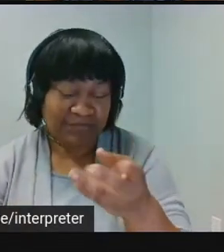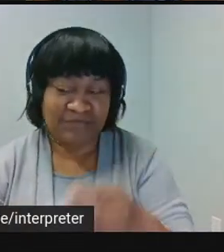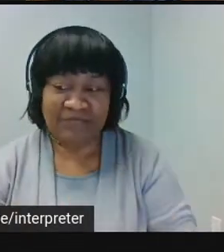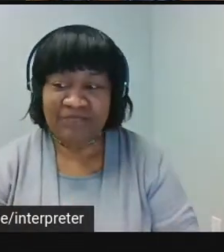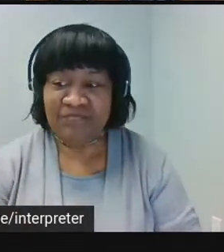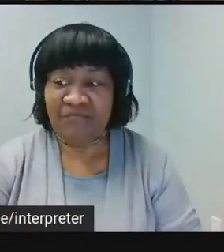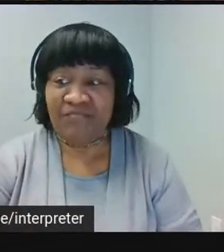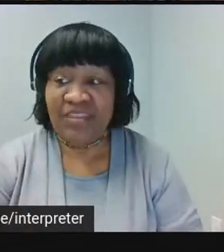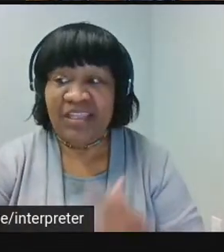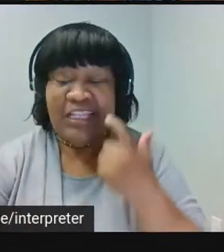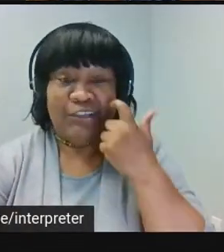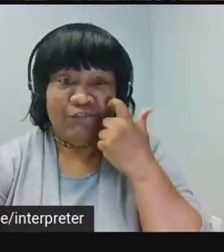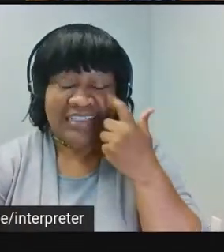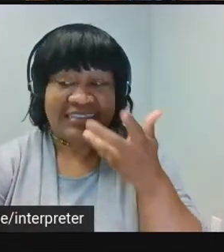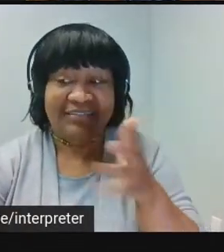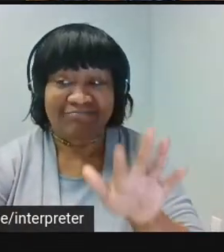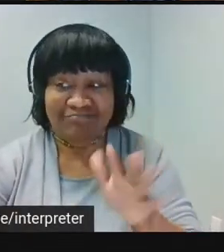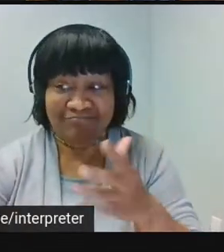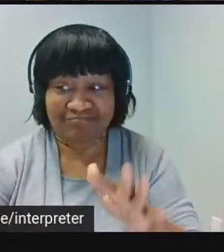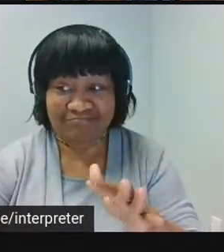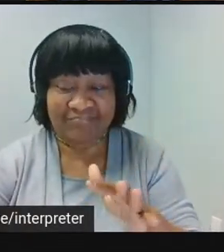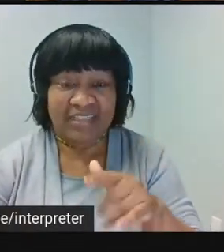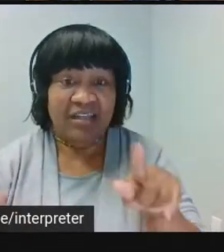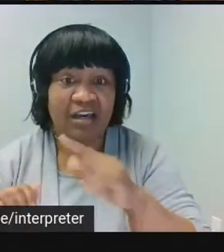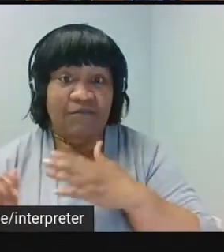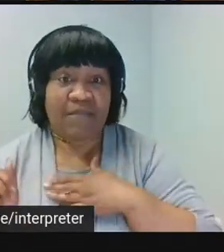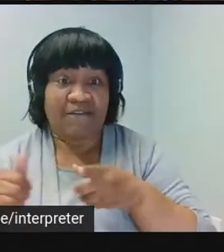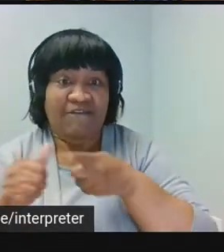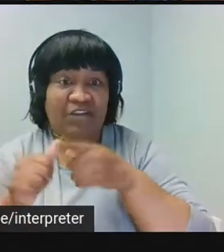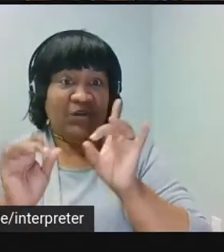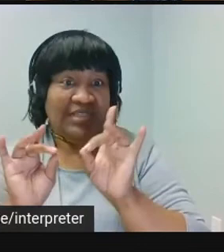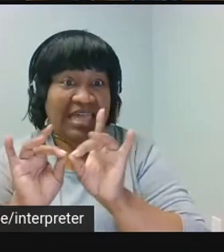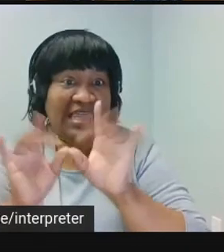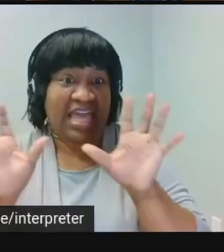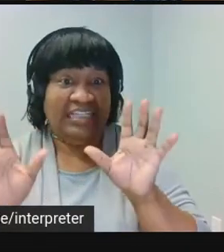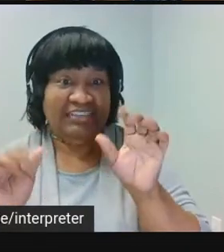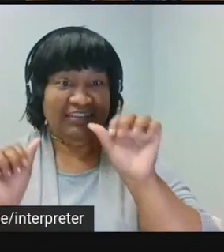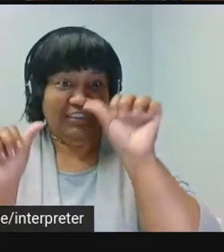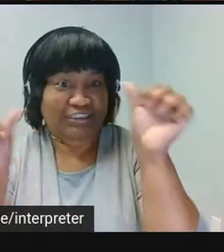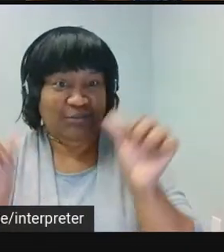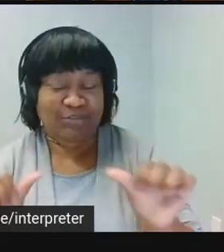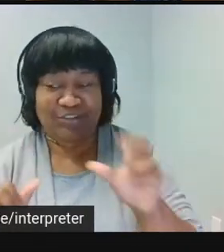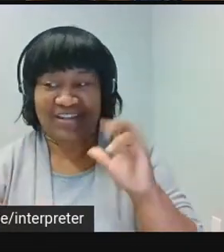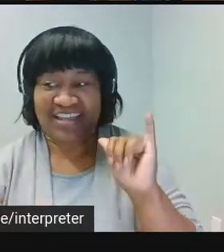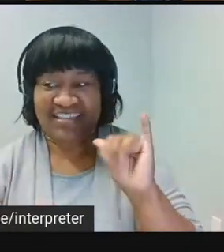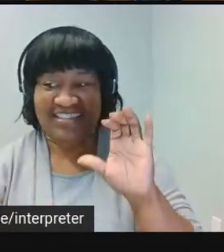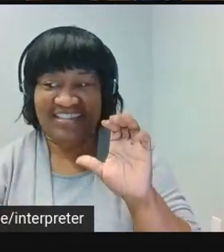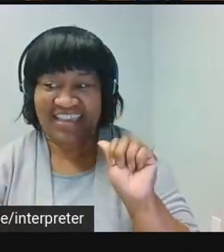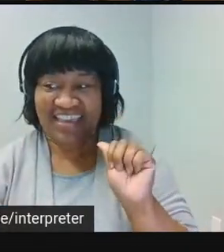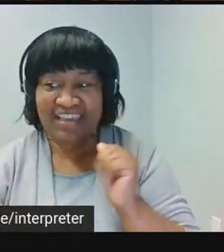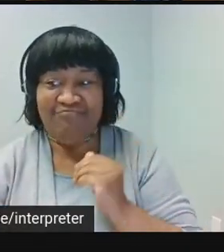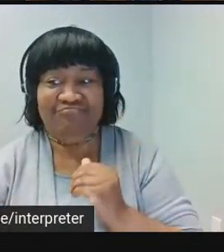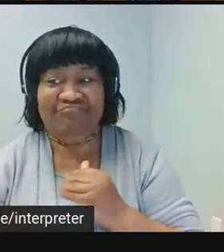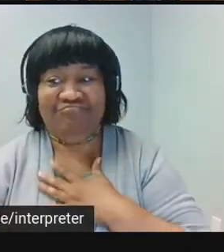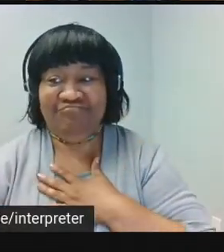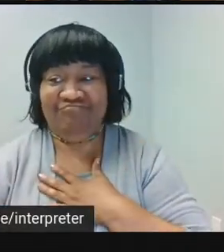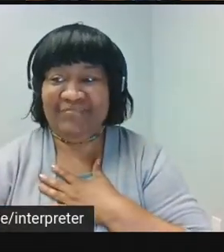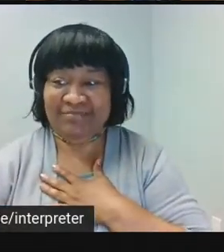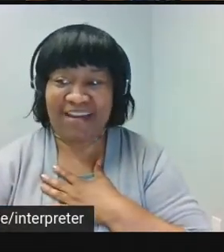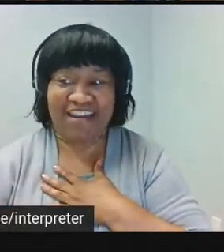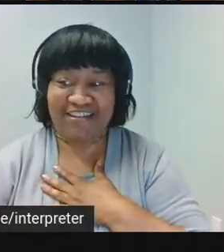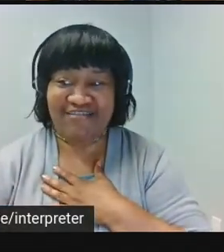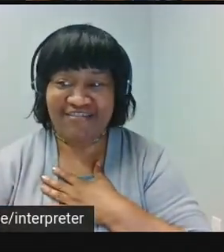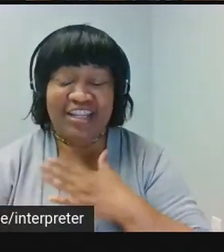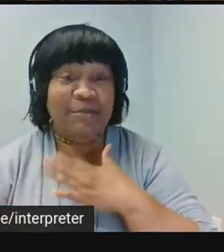The recent completion of my first light sculpture at the ICA was inspired, has inspired,